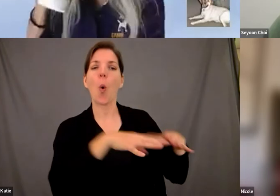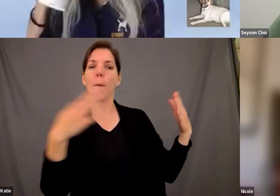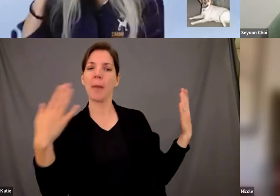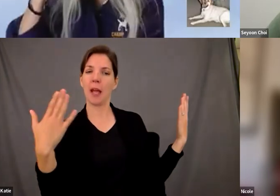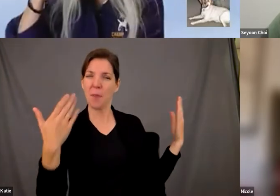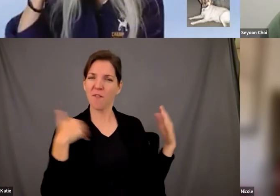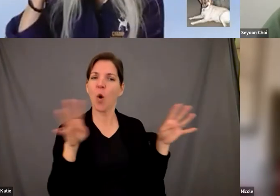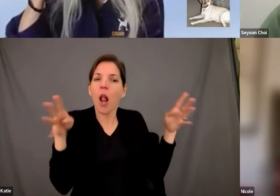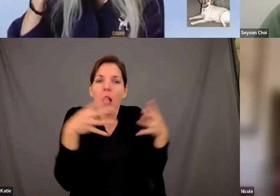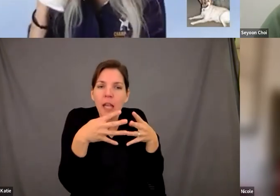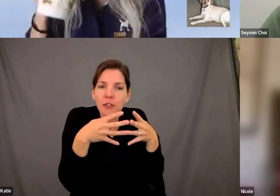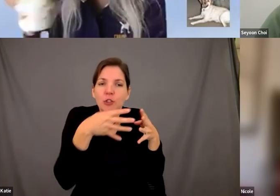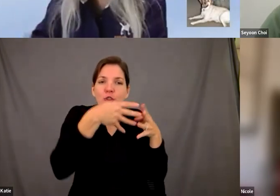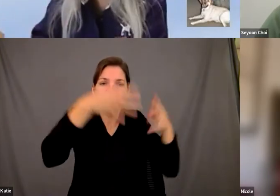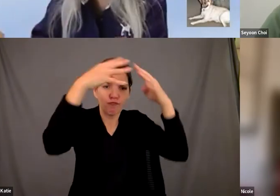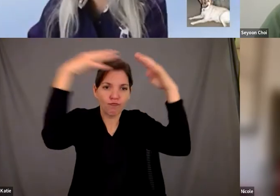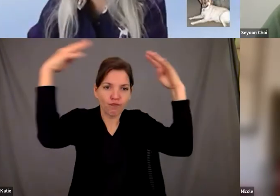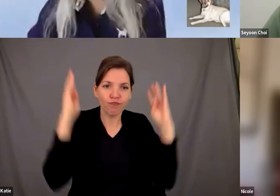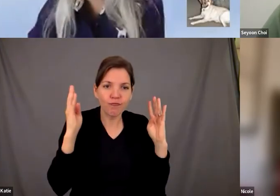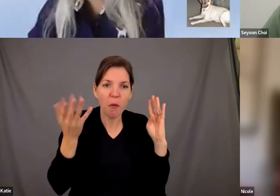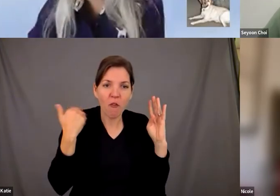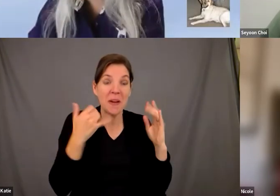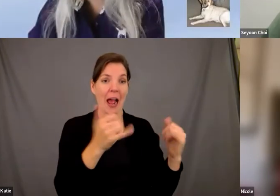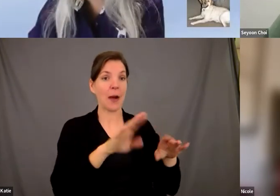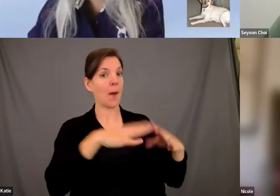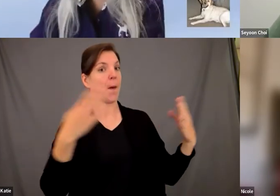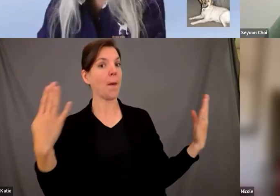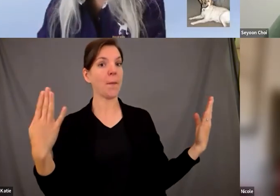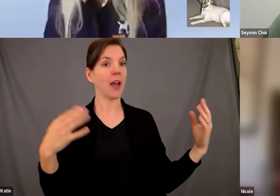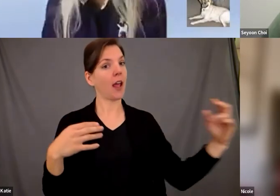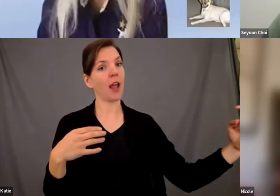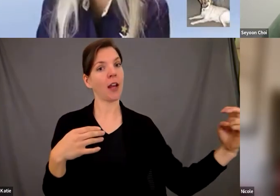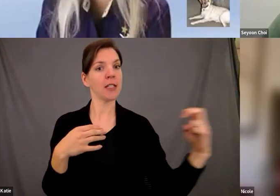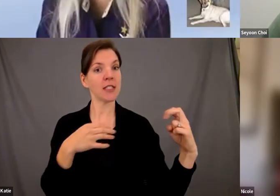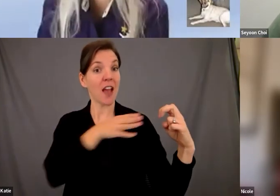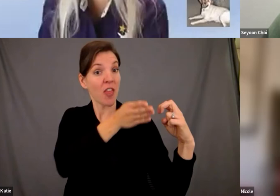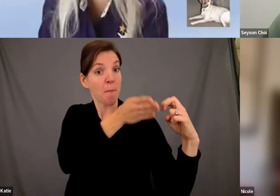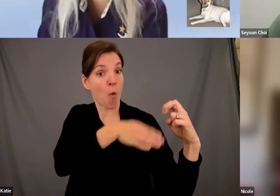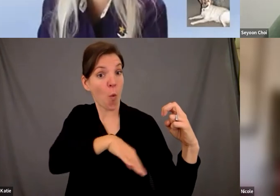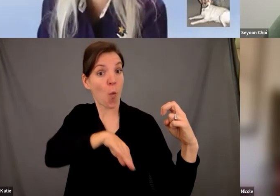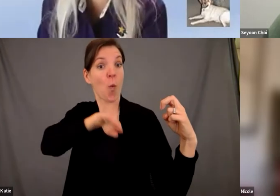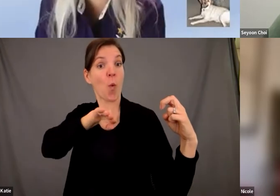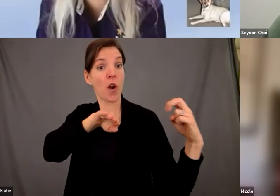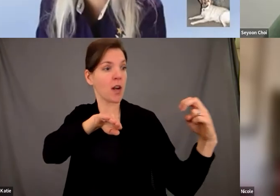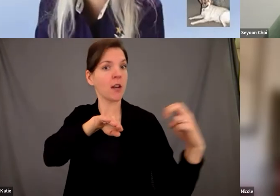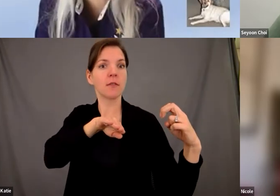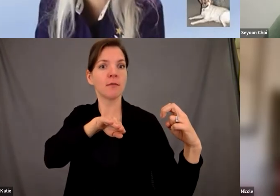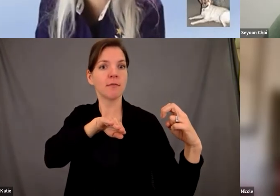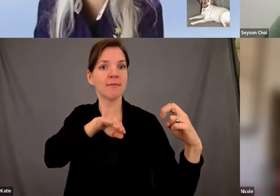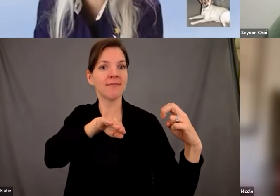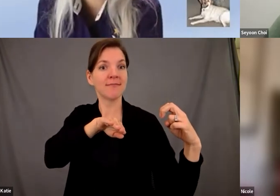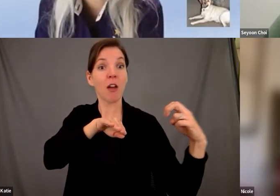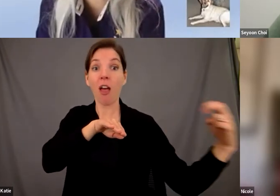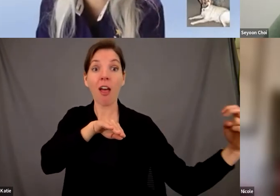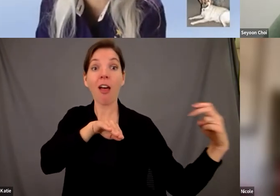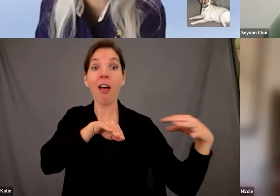with the moats you know and that cheetah was like a step from the moat it was like as close as it could be um to where we were so as